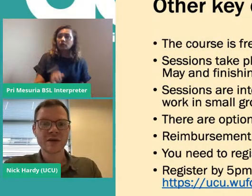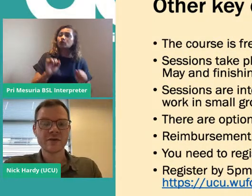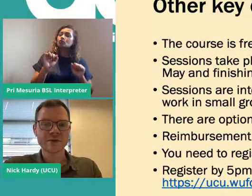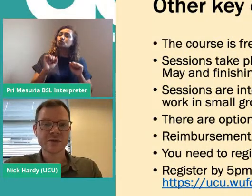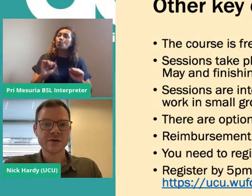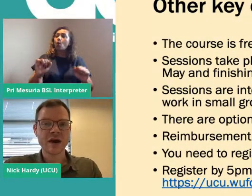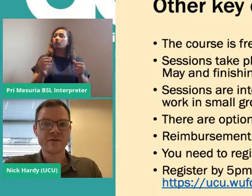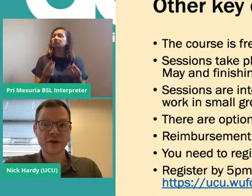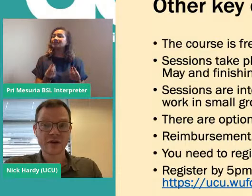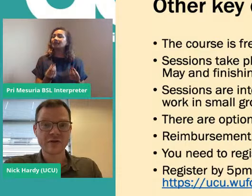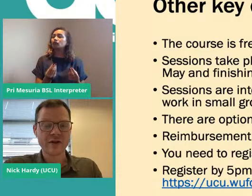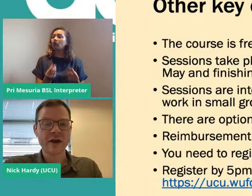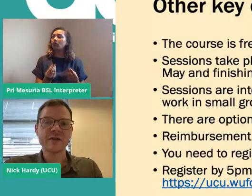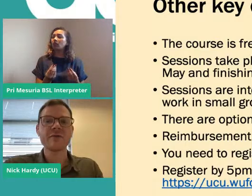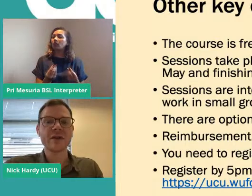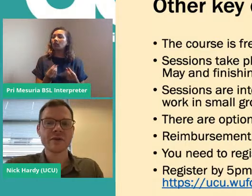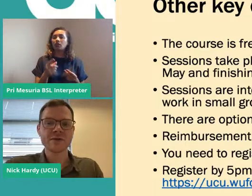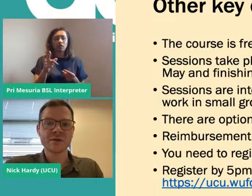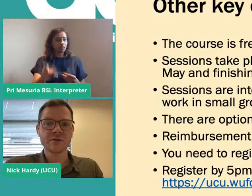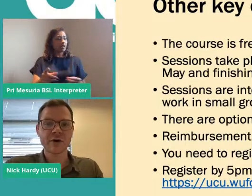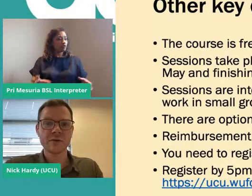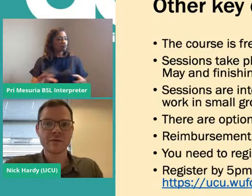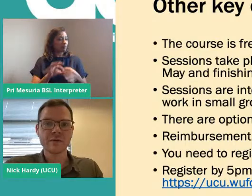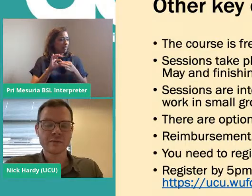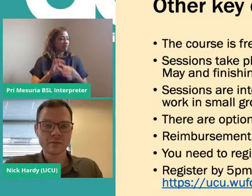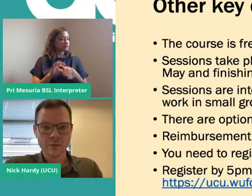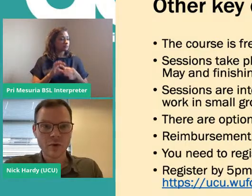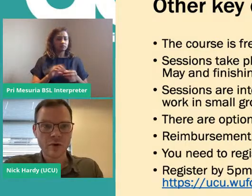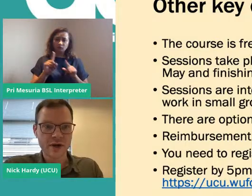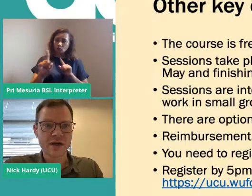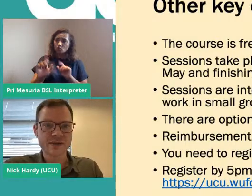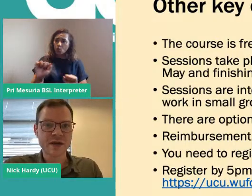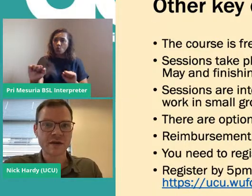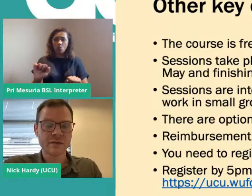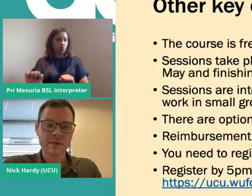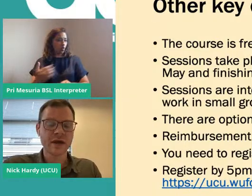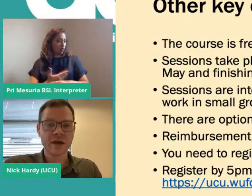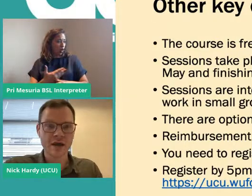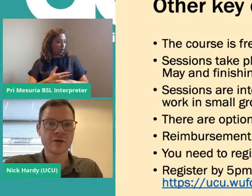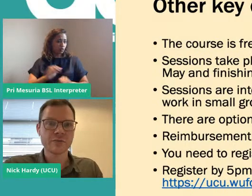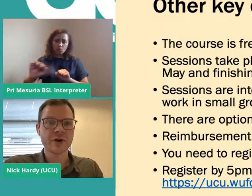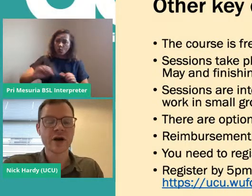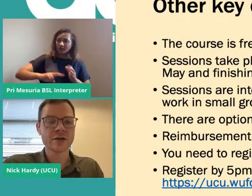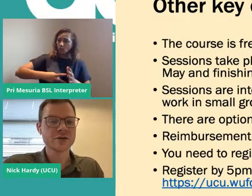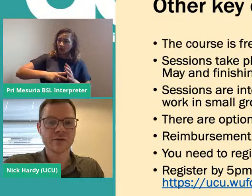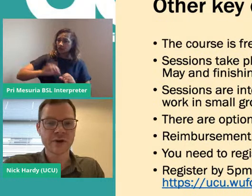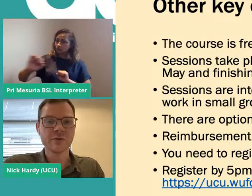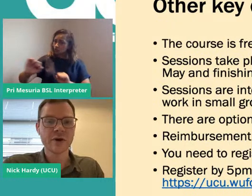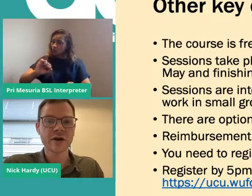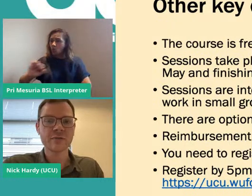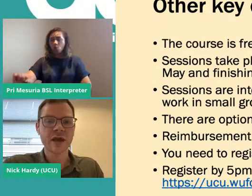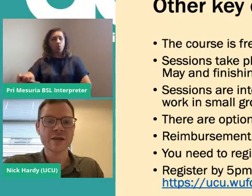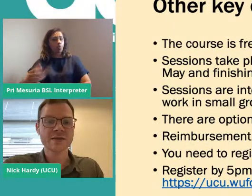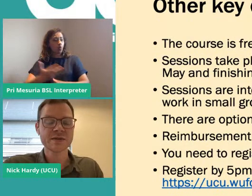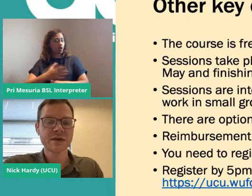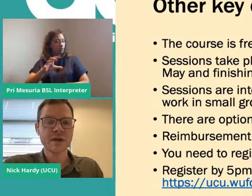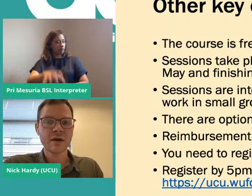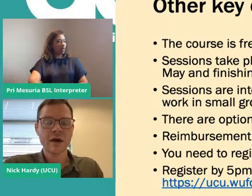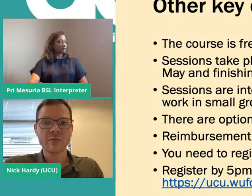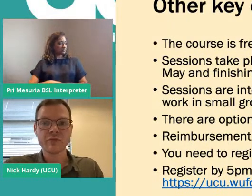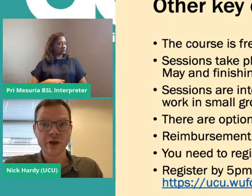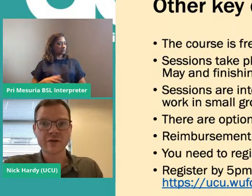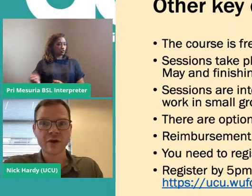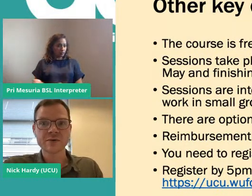materials that you have that are directly relevant to your own organising, like in your branch or in your workplace,